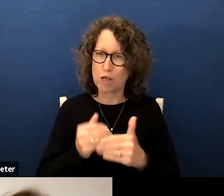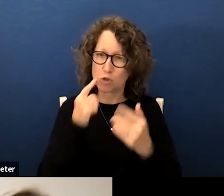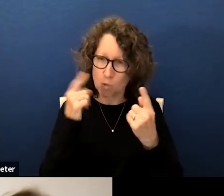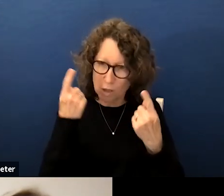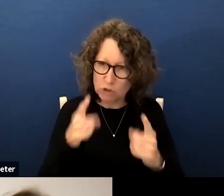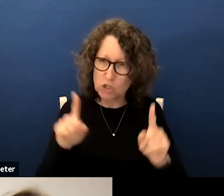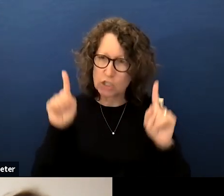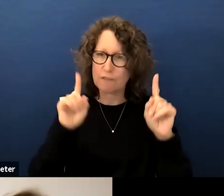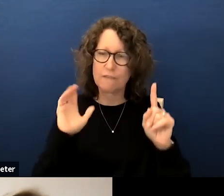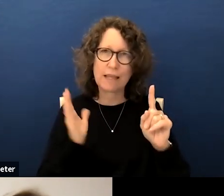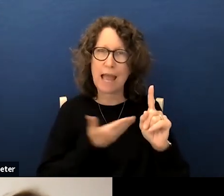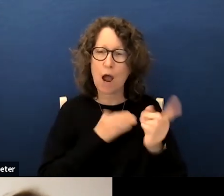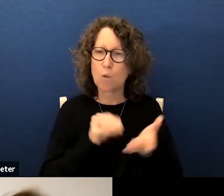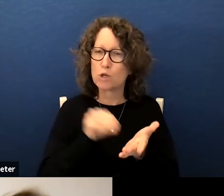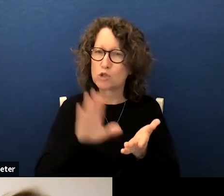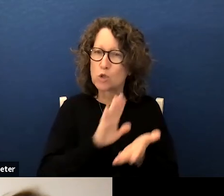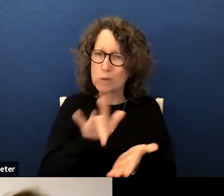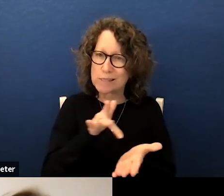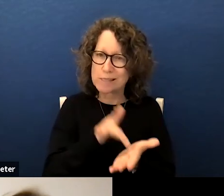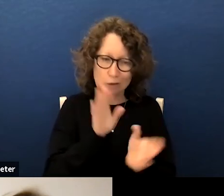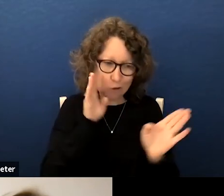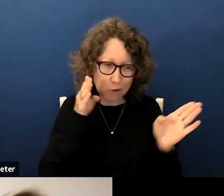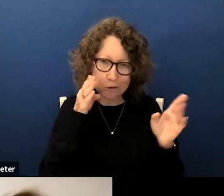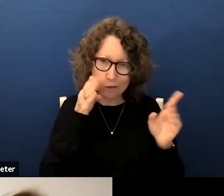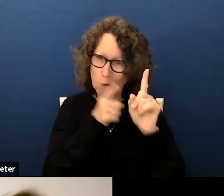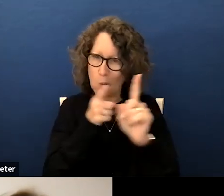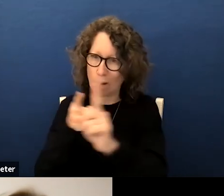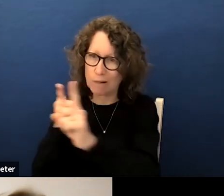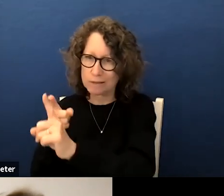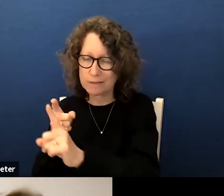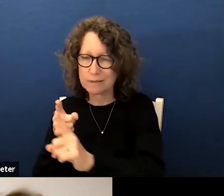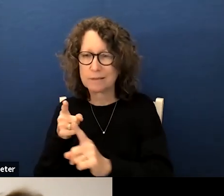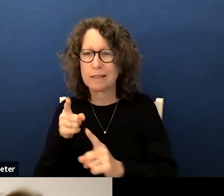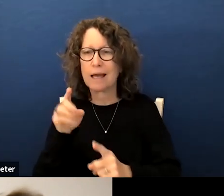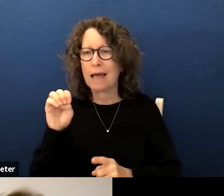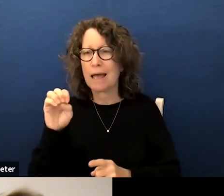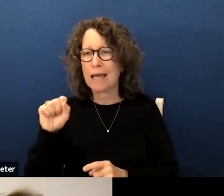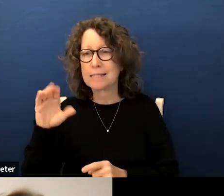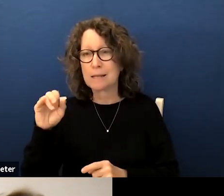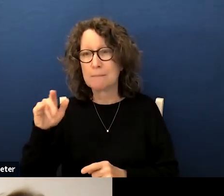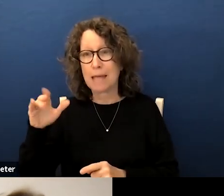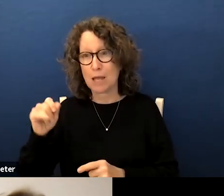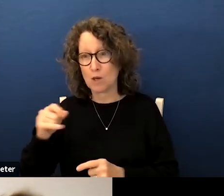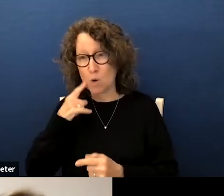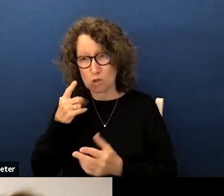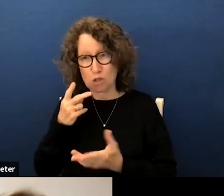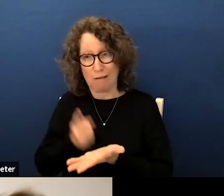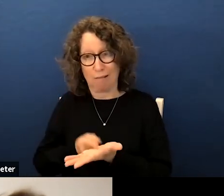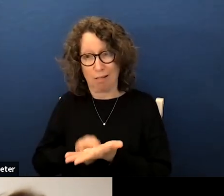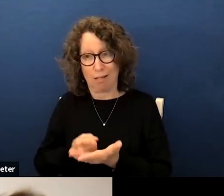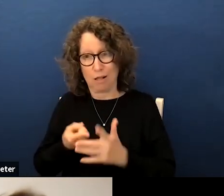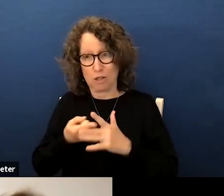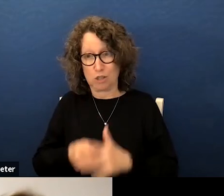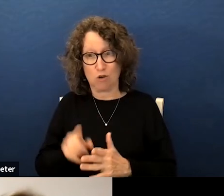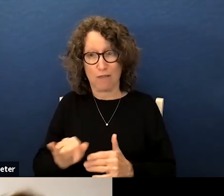our student-centered goals that ms escobedo reviewed at the outset of this report